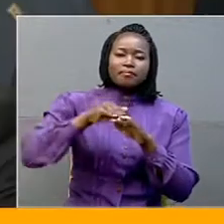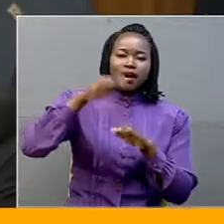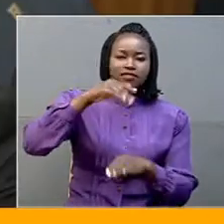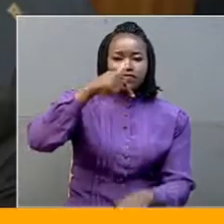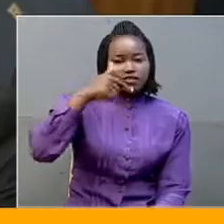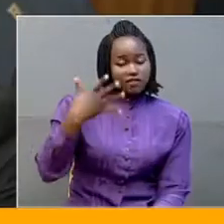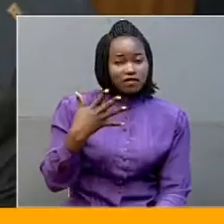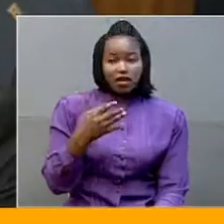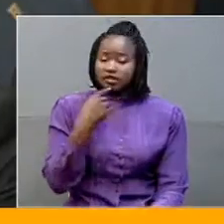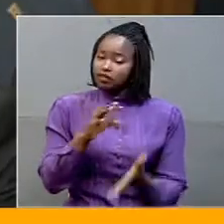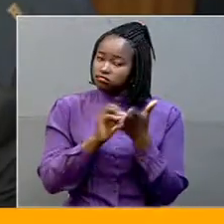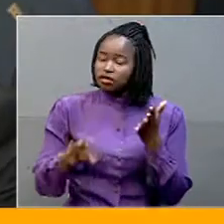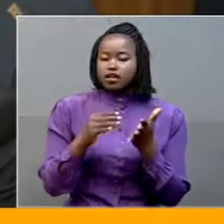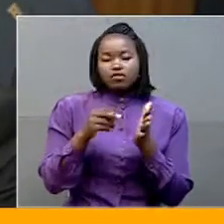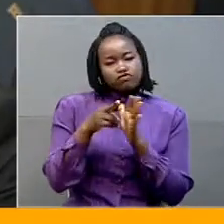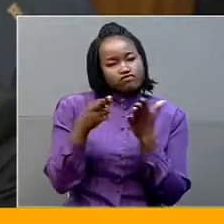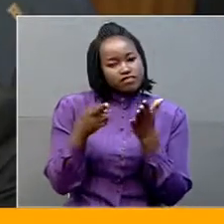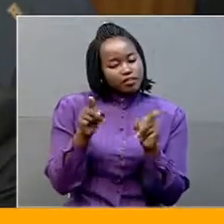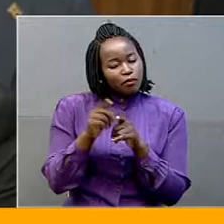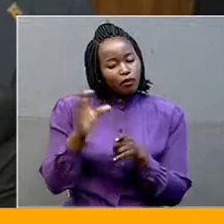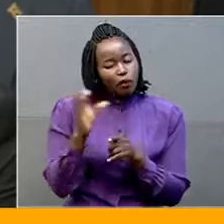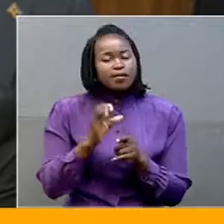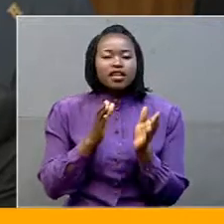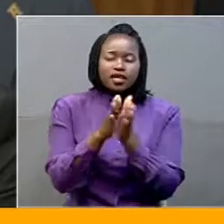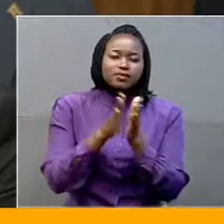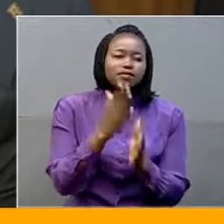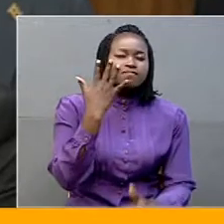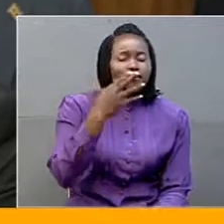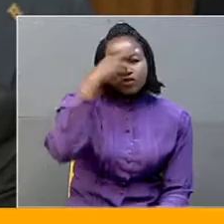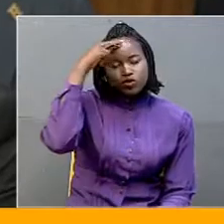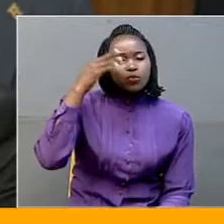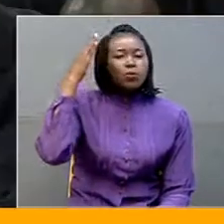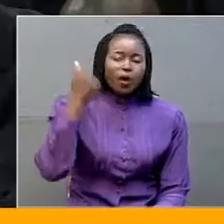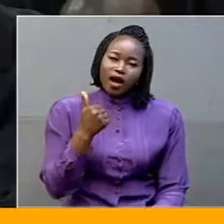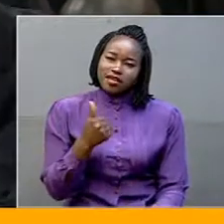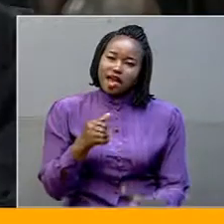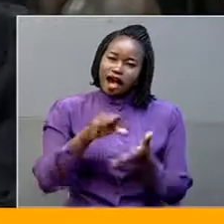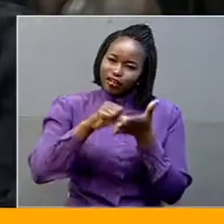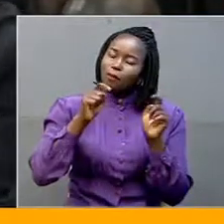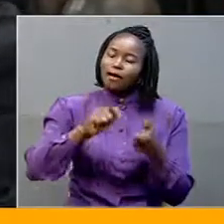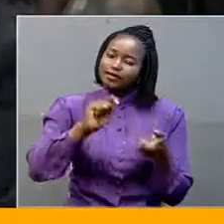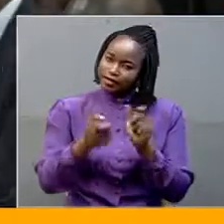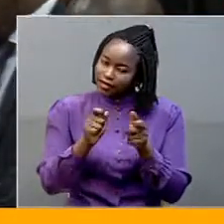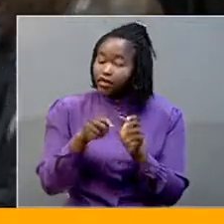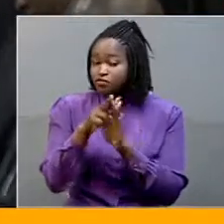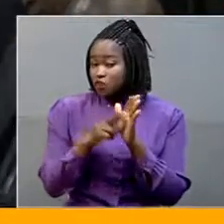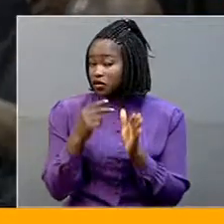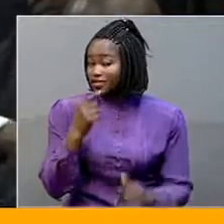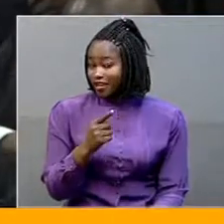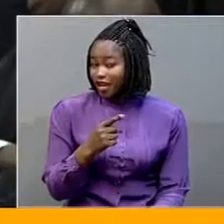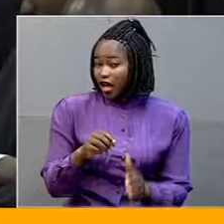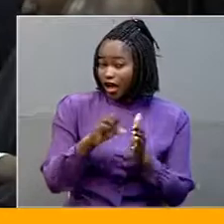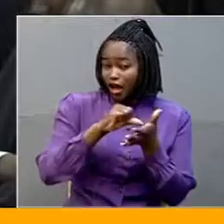the committee report outlines five reasons why the article in its current form should be amended. The report says that Article